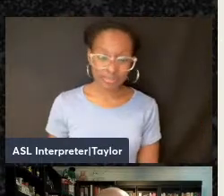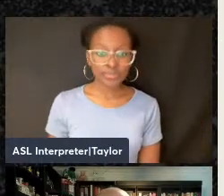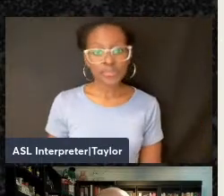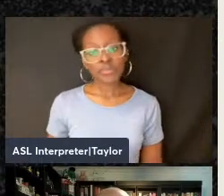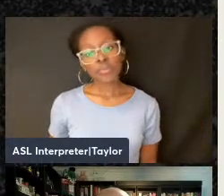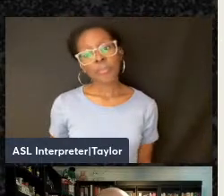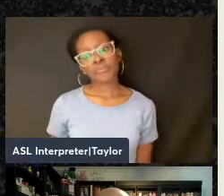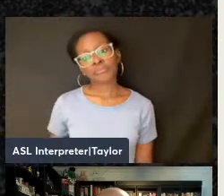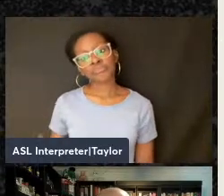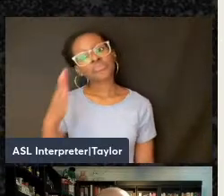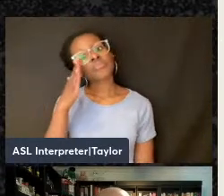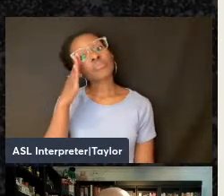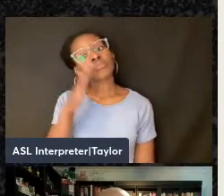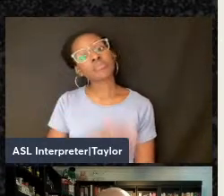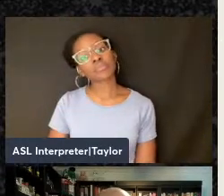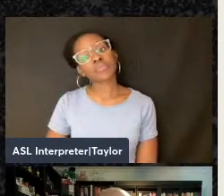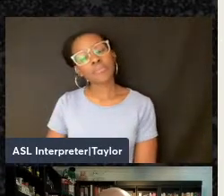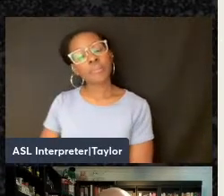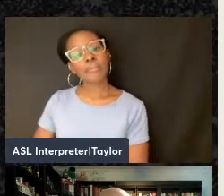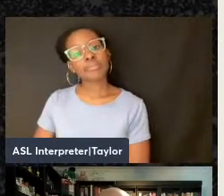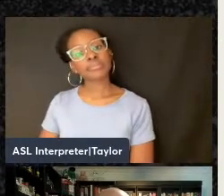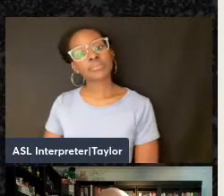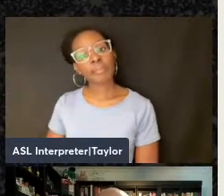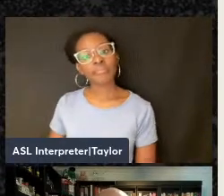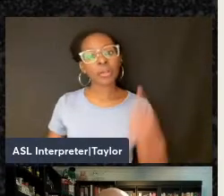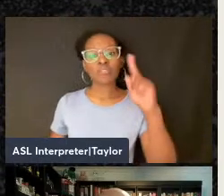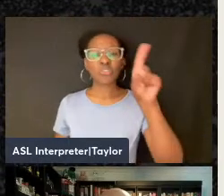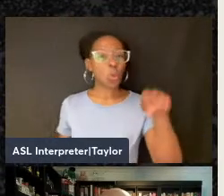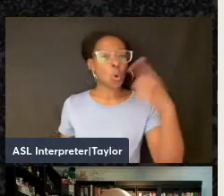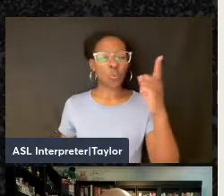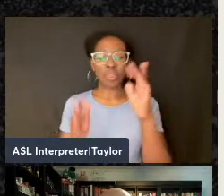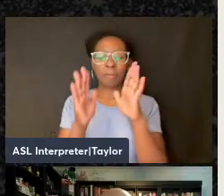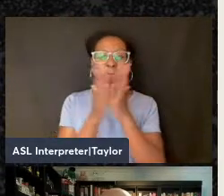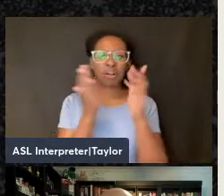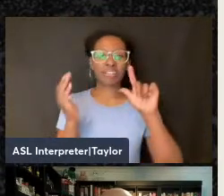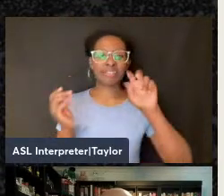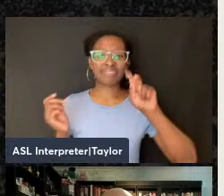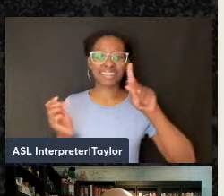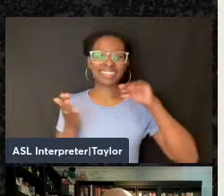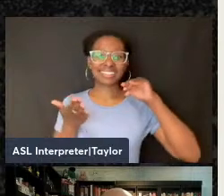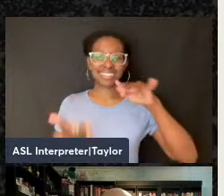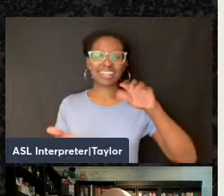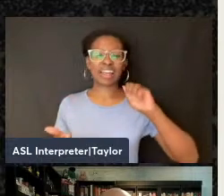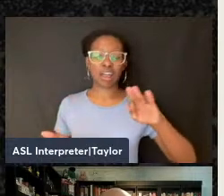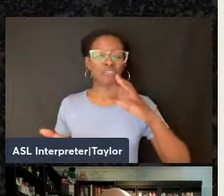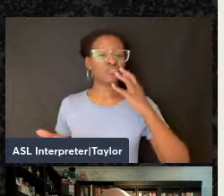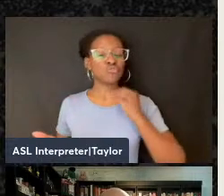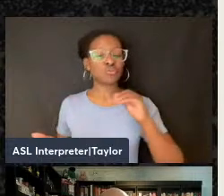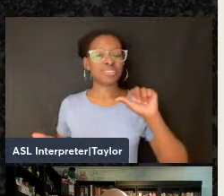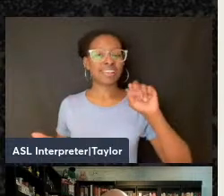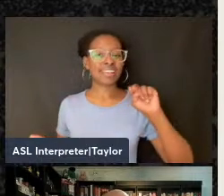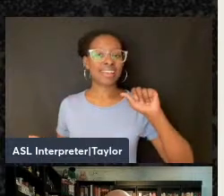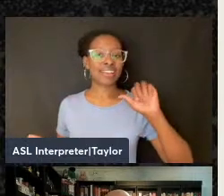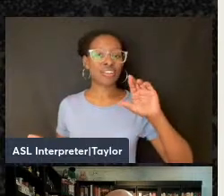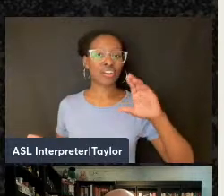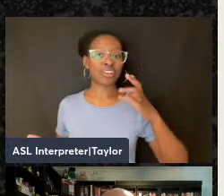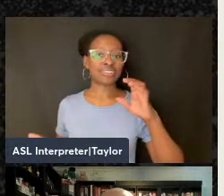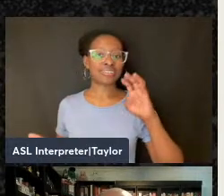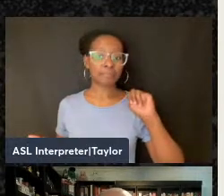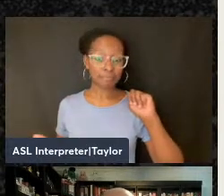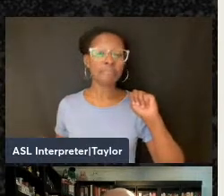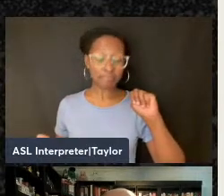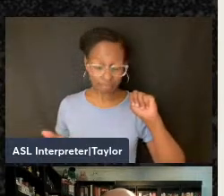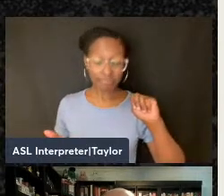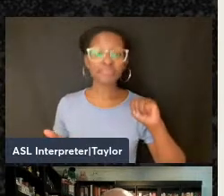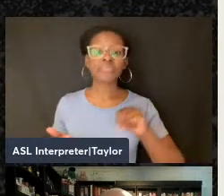So one of the only book-linked studies of Jewish anarchism was published